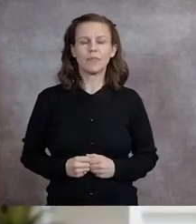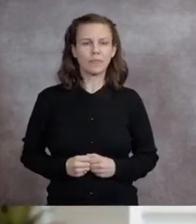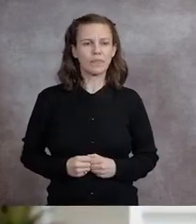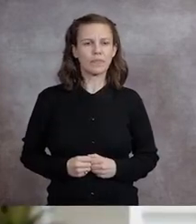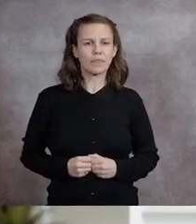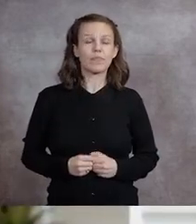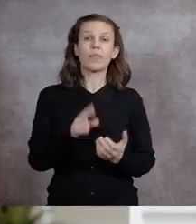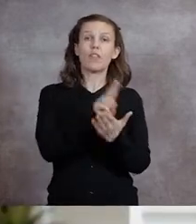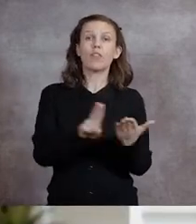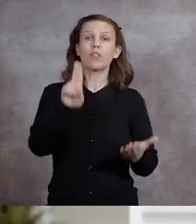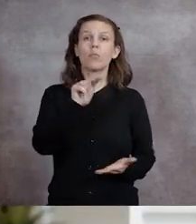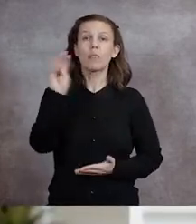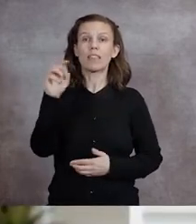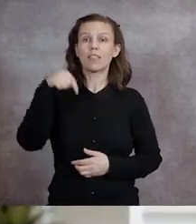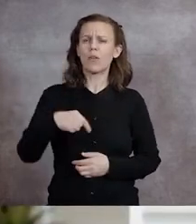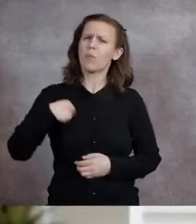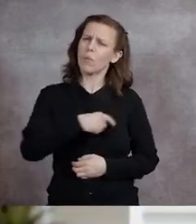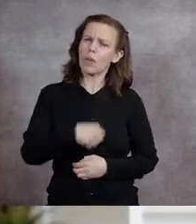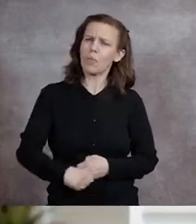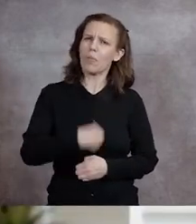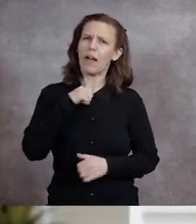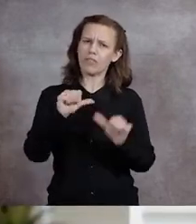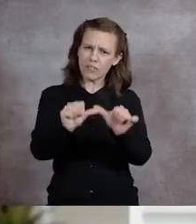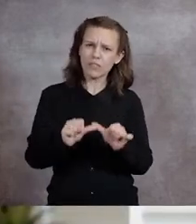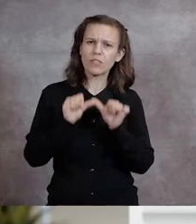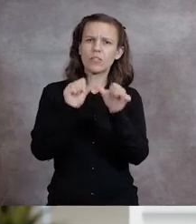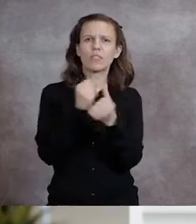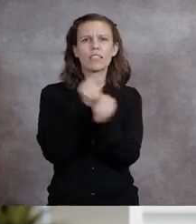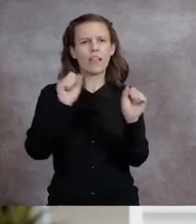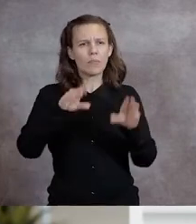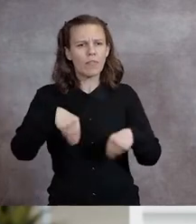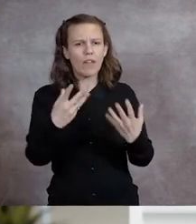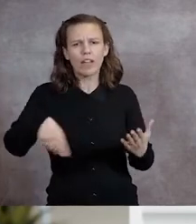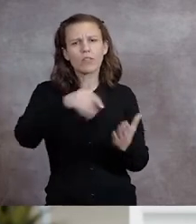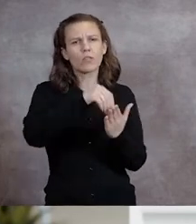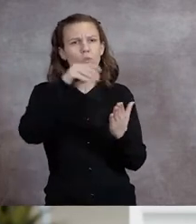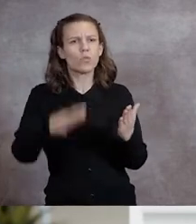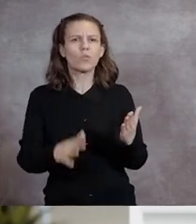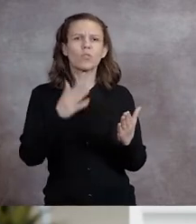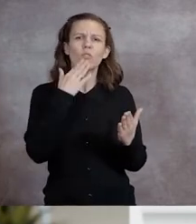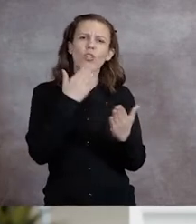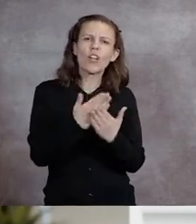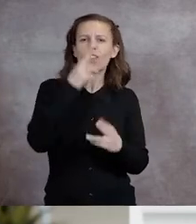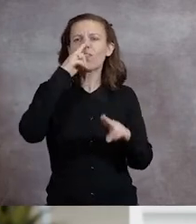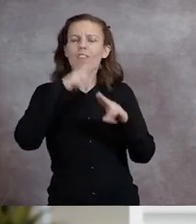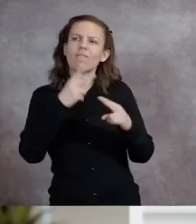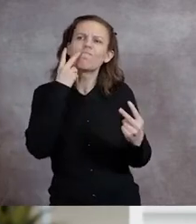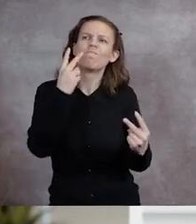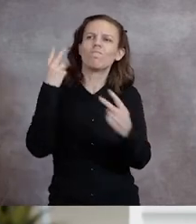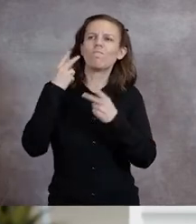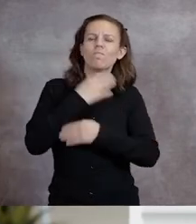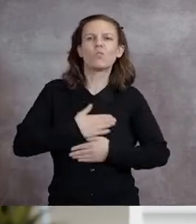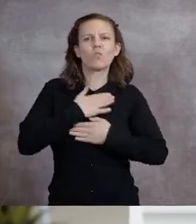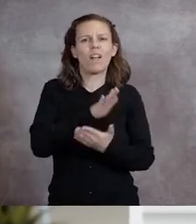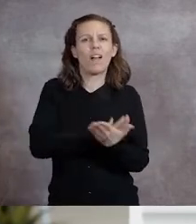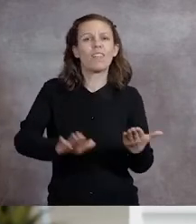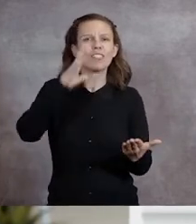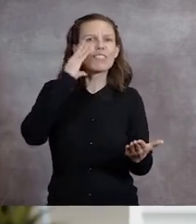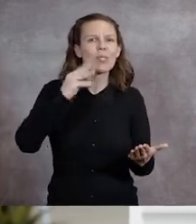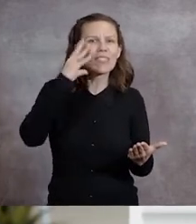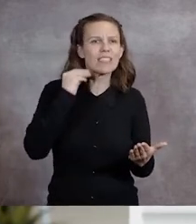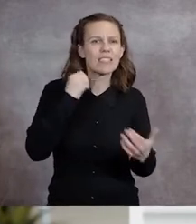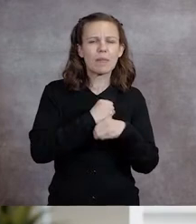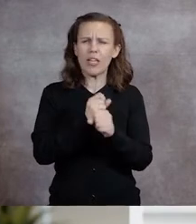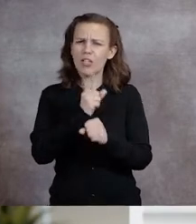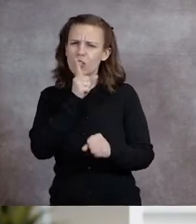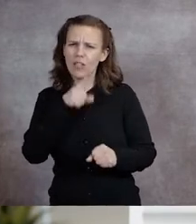The University of New Mexico is proud to continue to safely provide our students with a memorable college experience, ensuring a